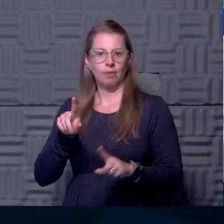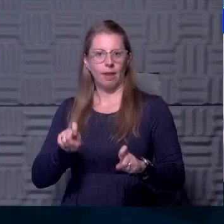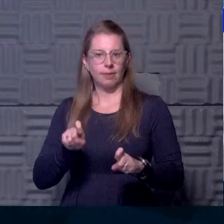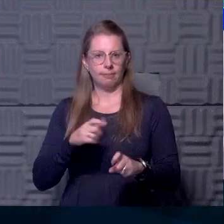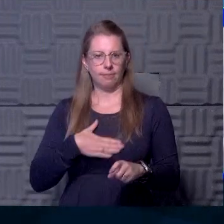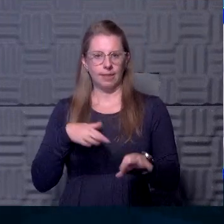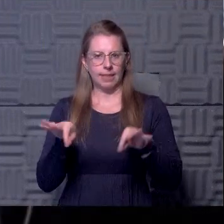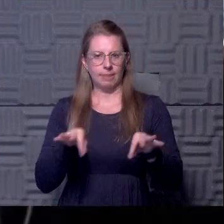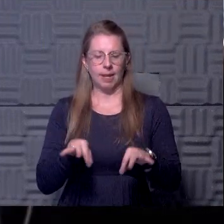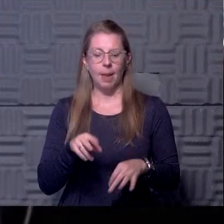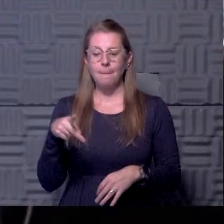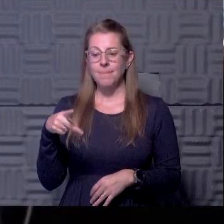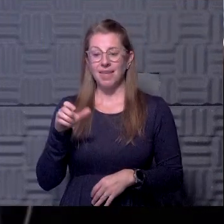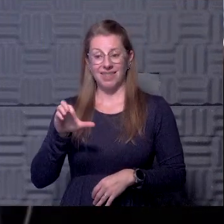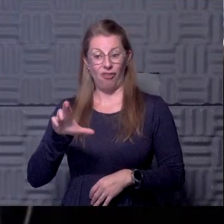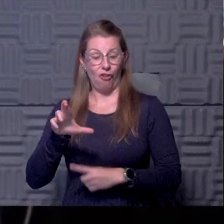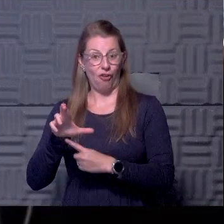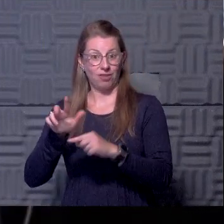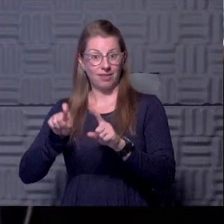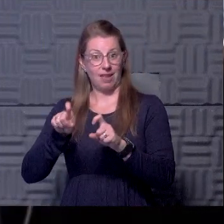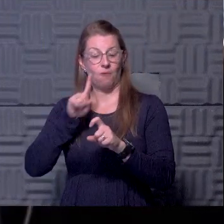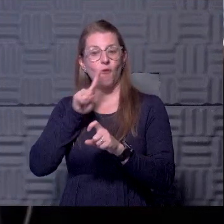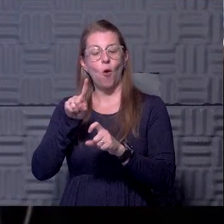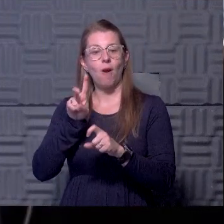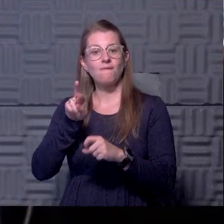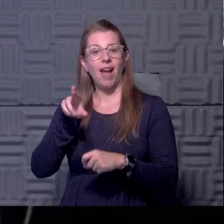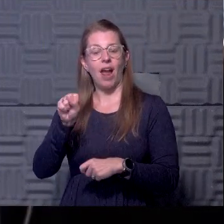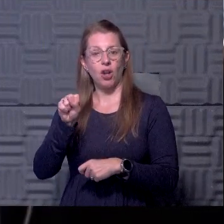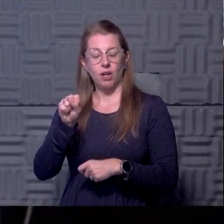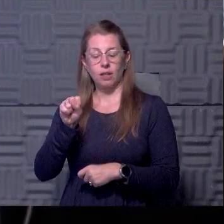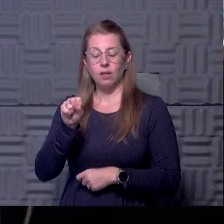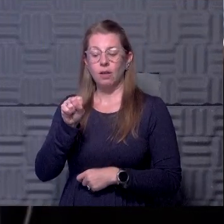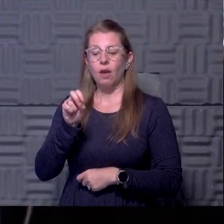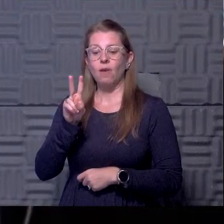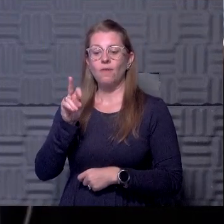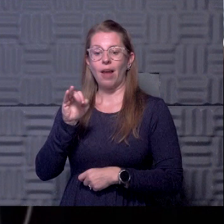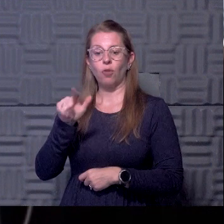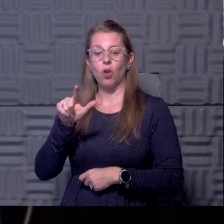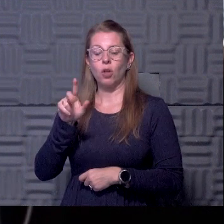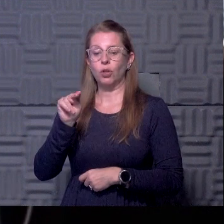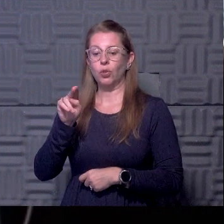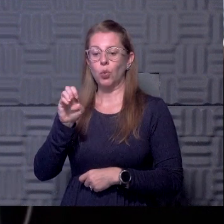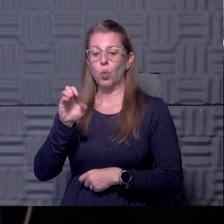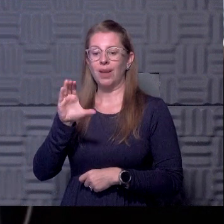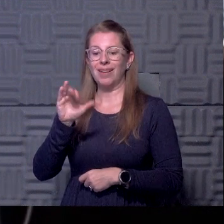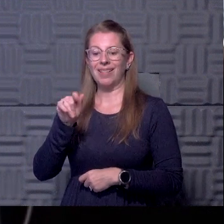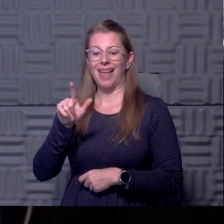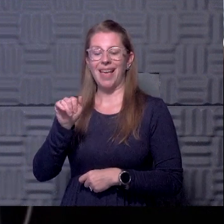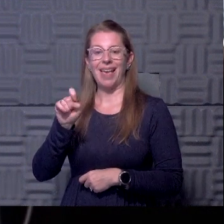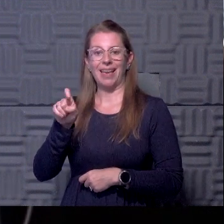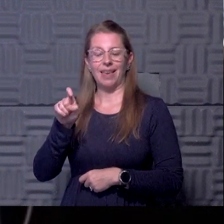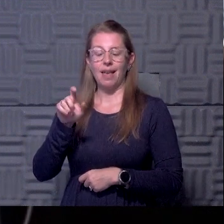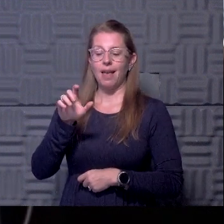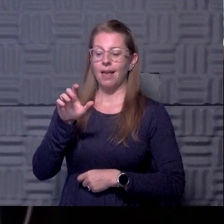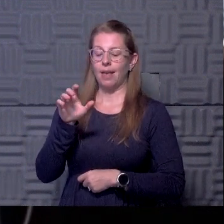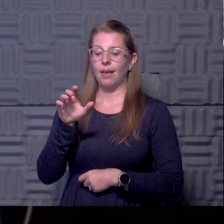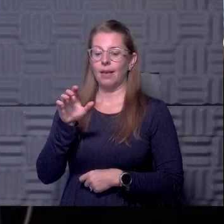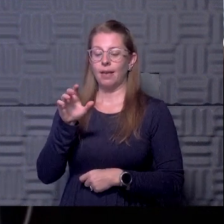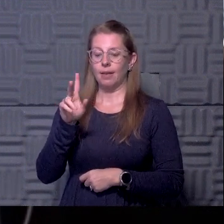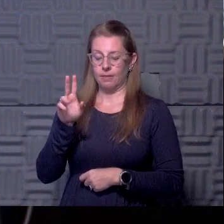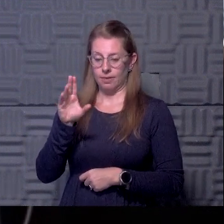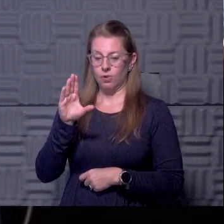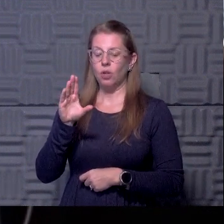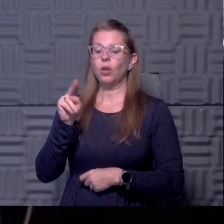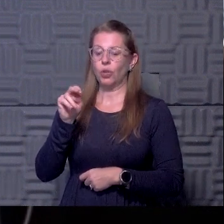So PCR testing tests for the viral nucleic acids, you know, directly, whereas antigen testing tests for,